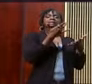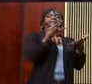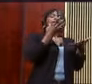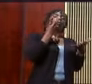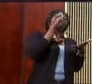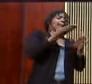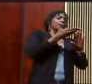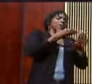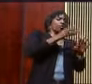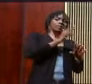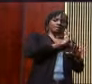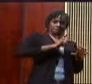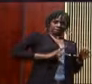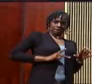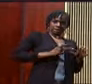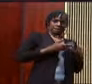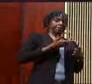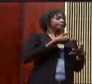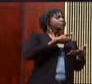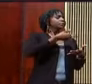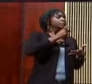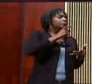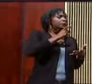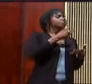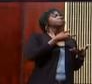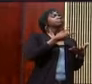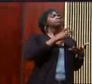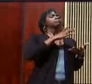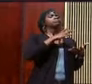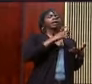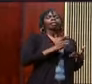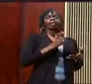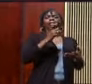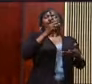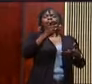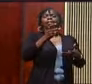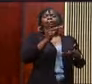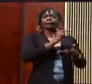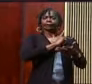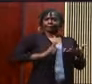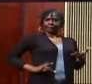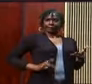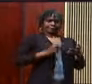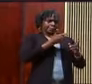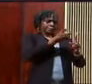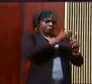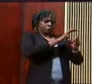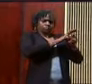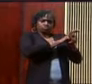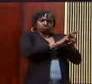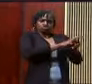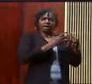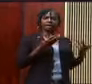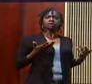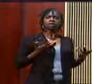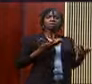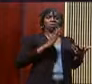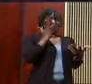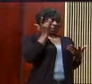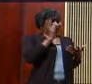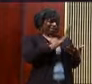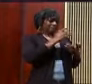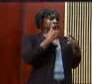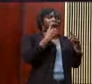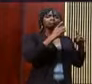finds himself in. It's stressful because of what he does, because privilege brings its own pressure.